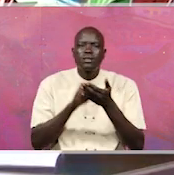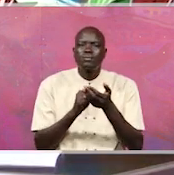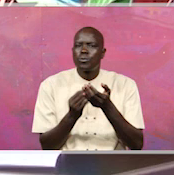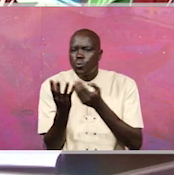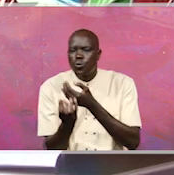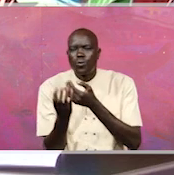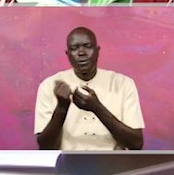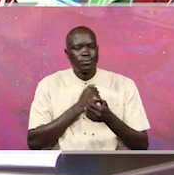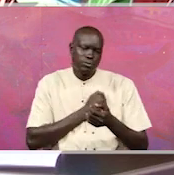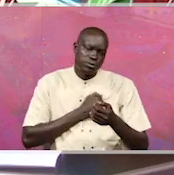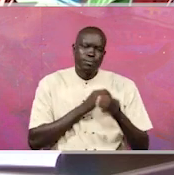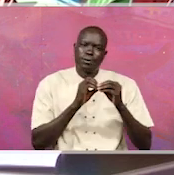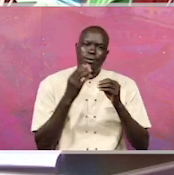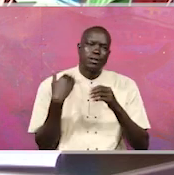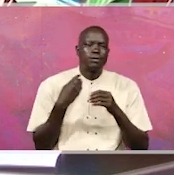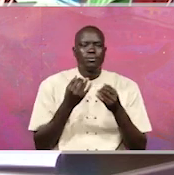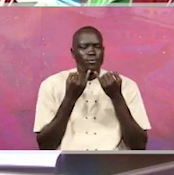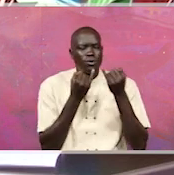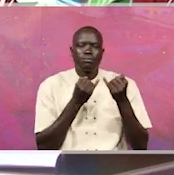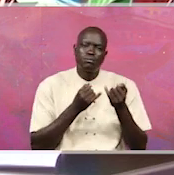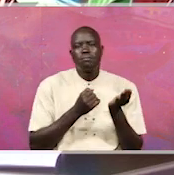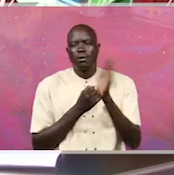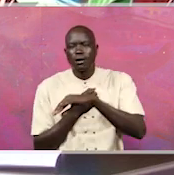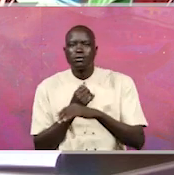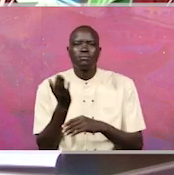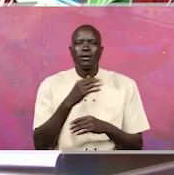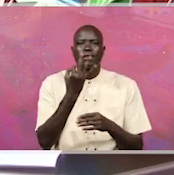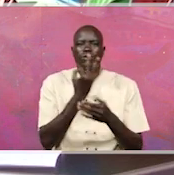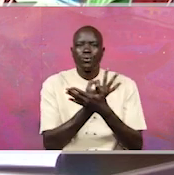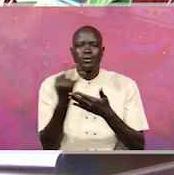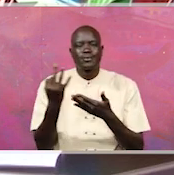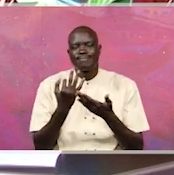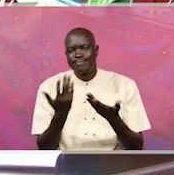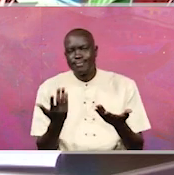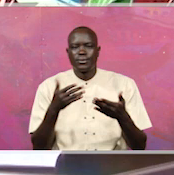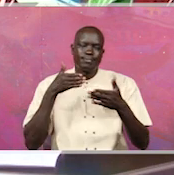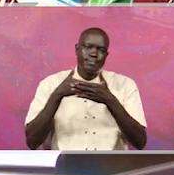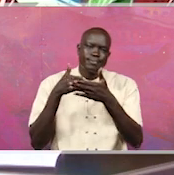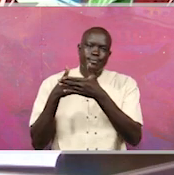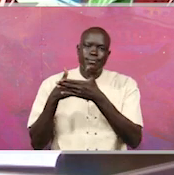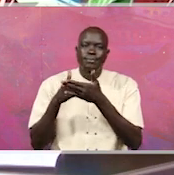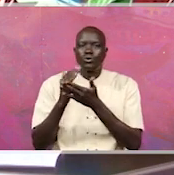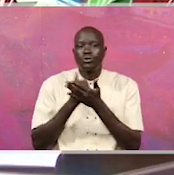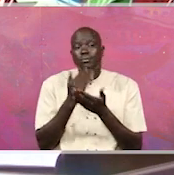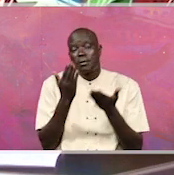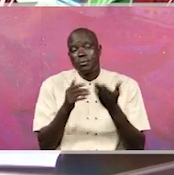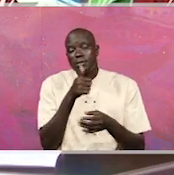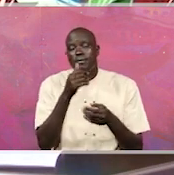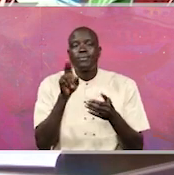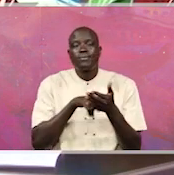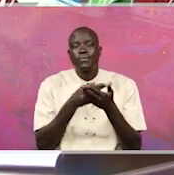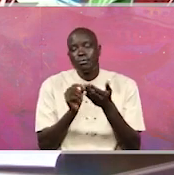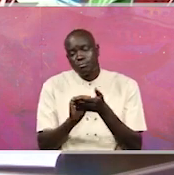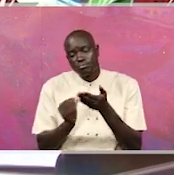So my brother there could have been told to come three weeks later because he was not in a position to give something that could expedite the